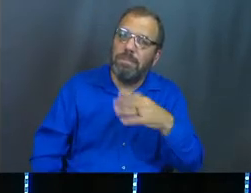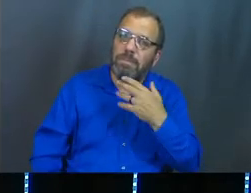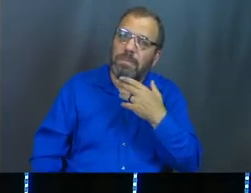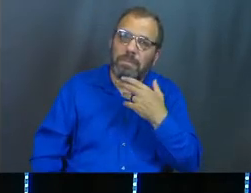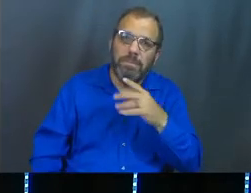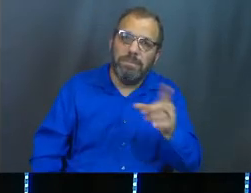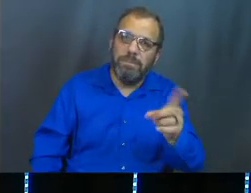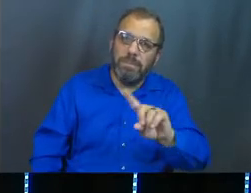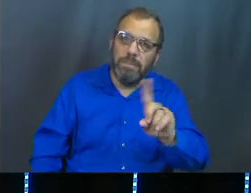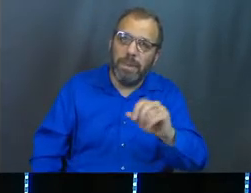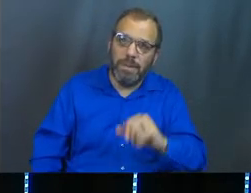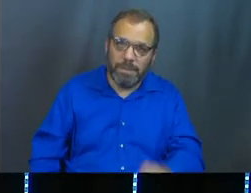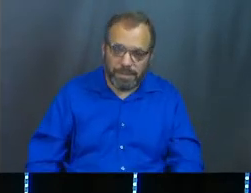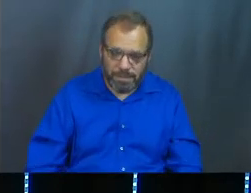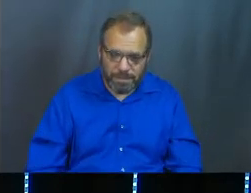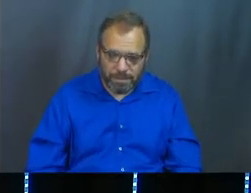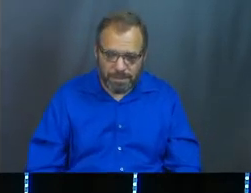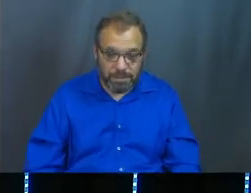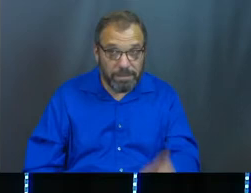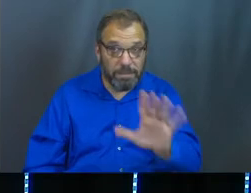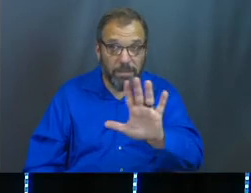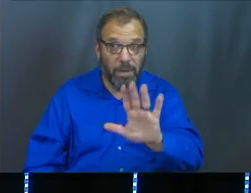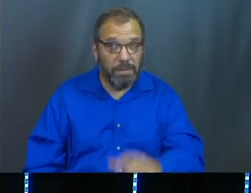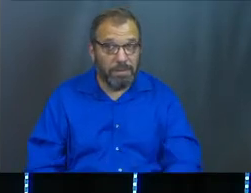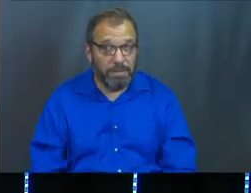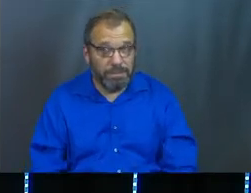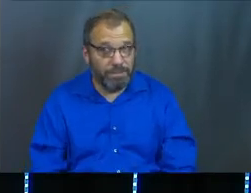no, no.